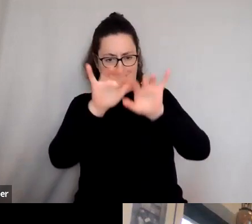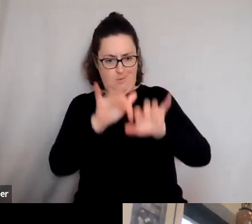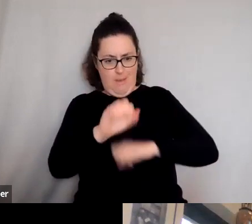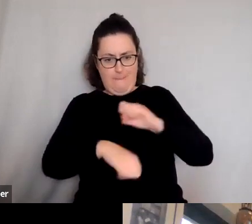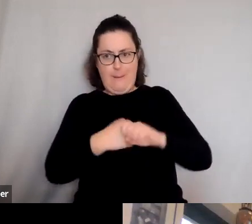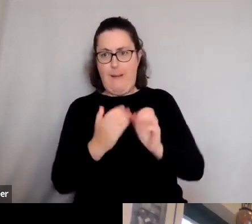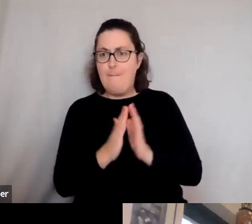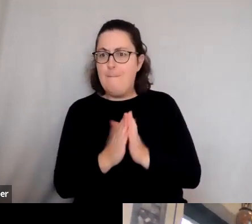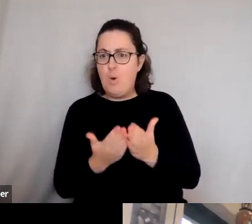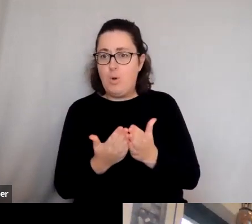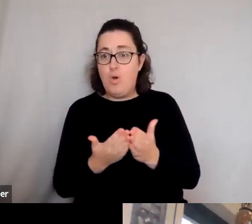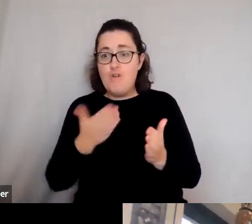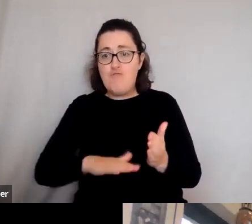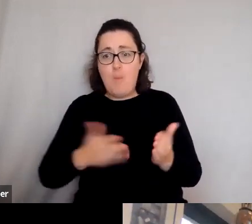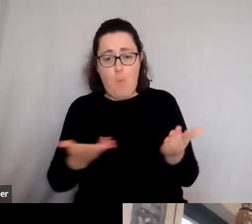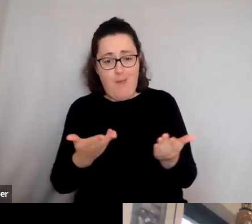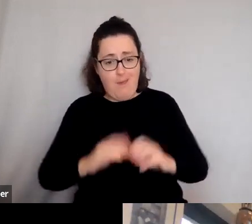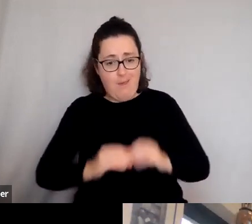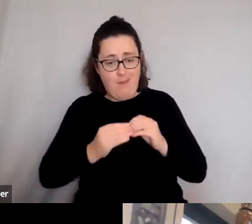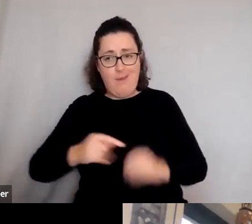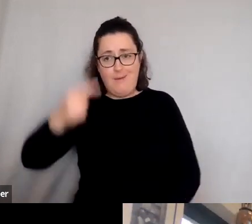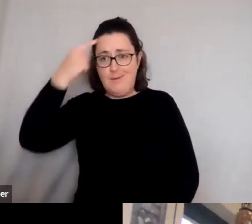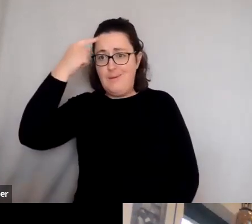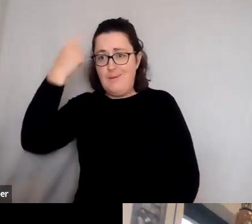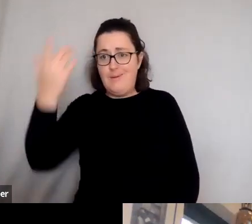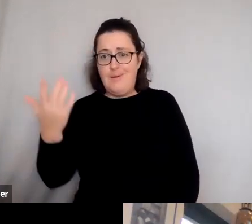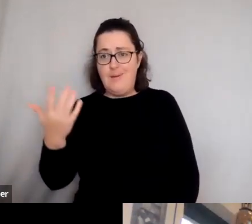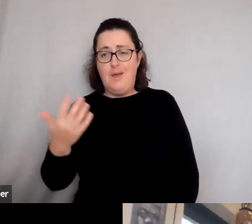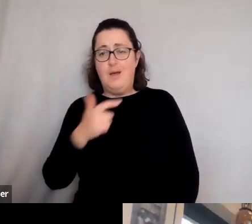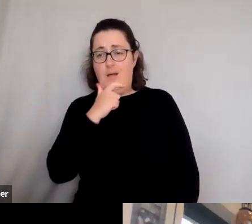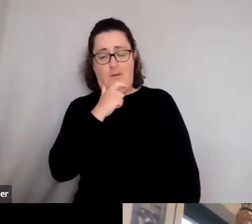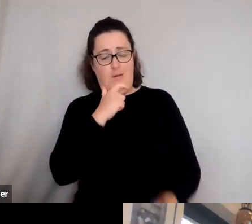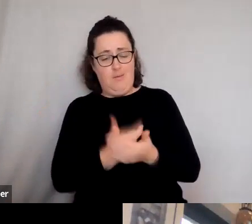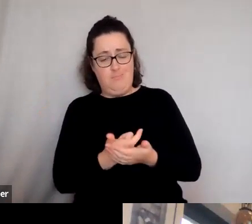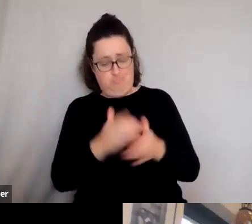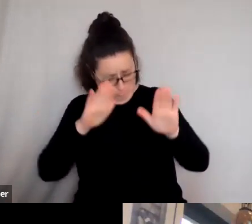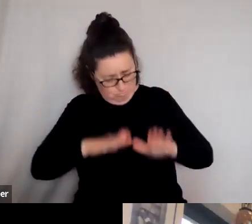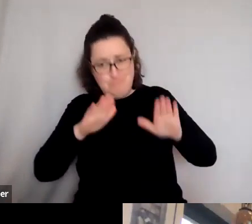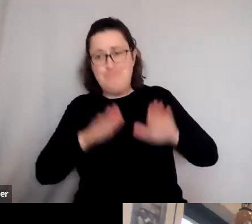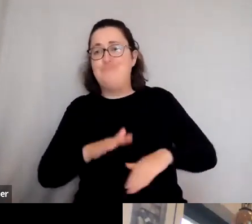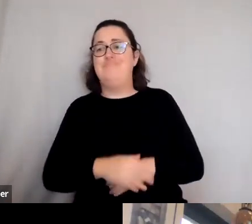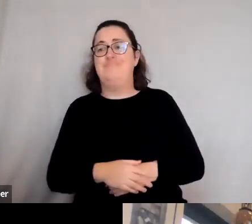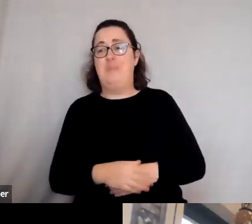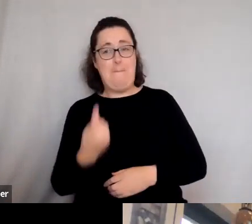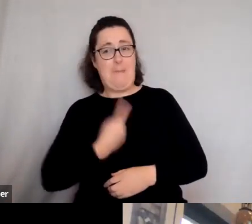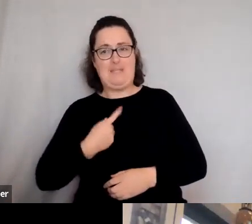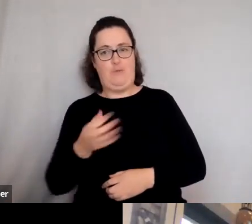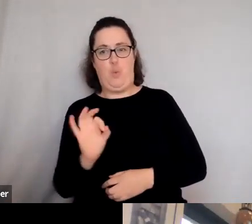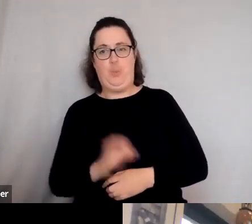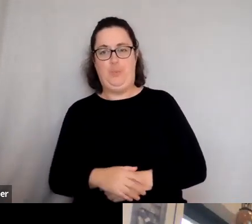good, all going to come out of your head. I'm, I'm stunned with admiration. I'll never do it myself.